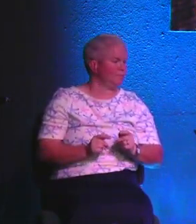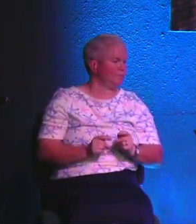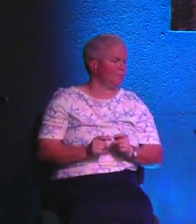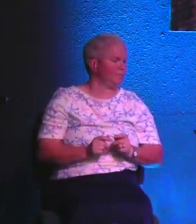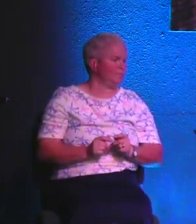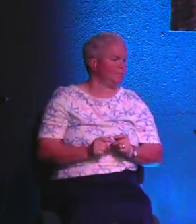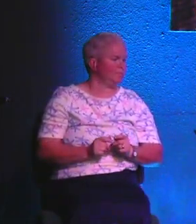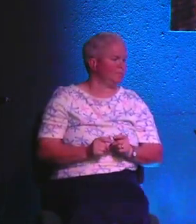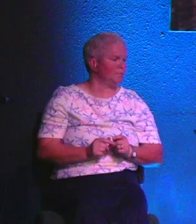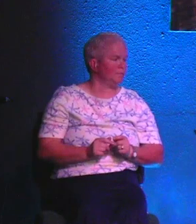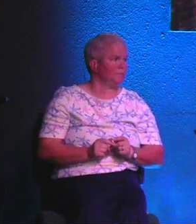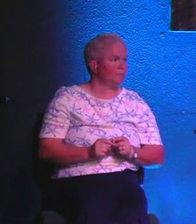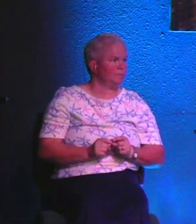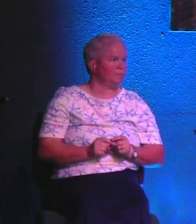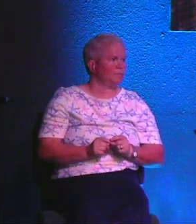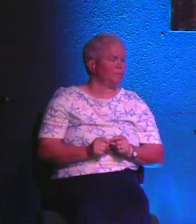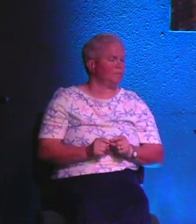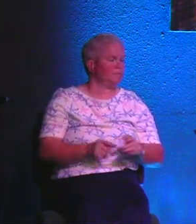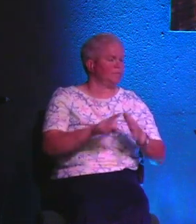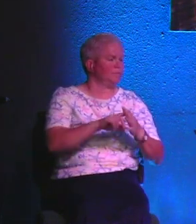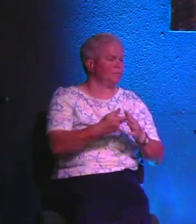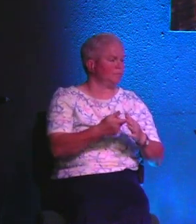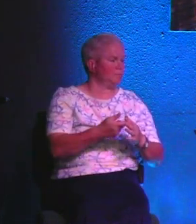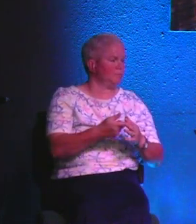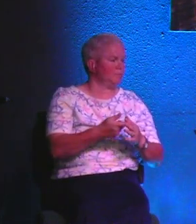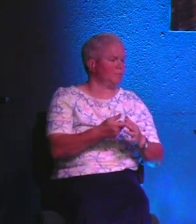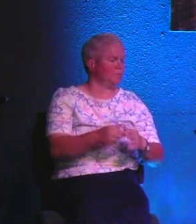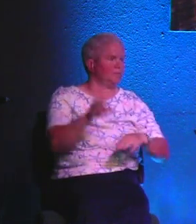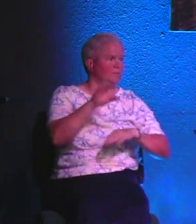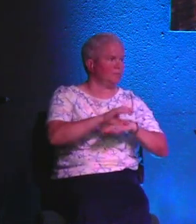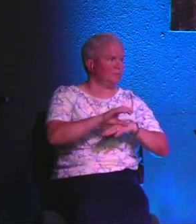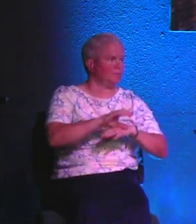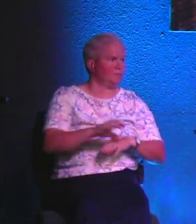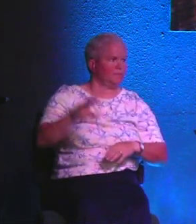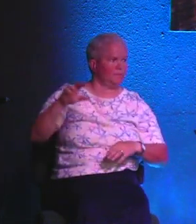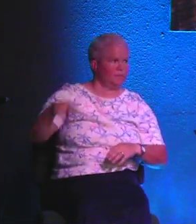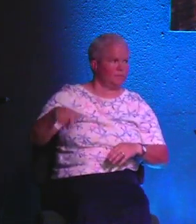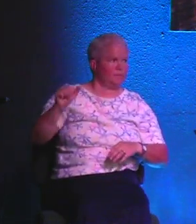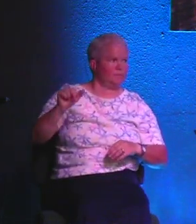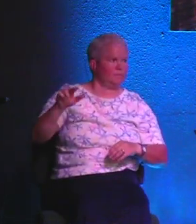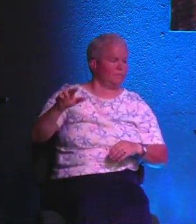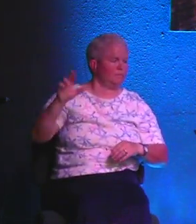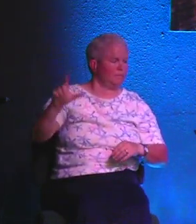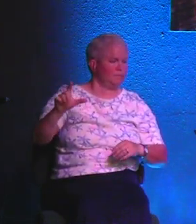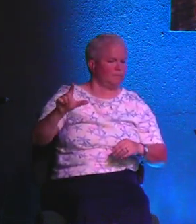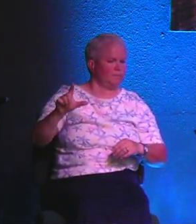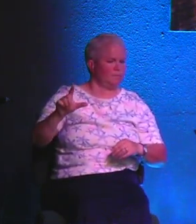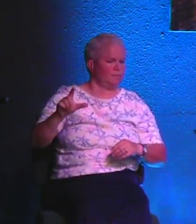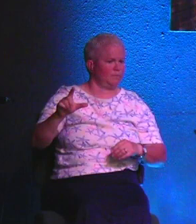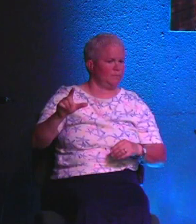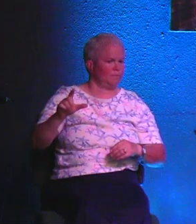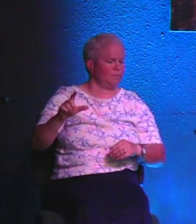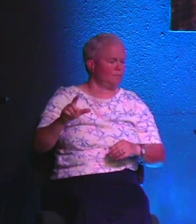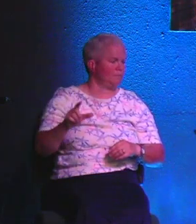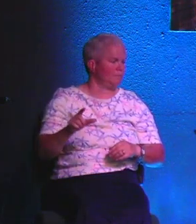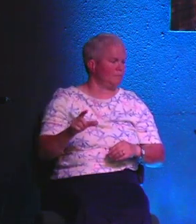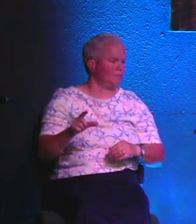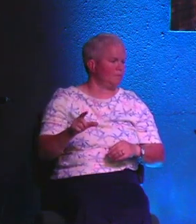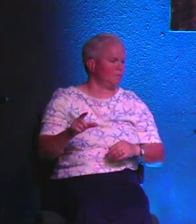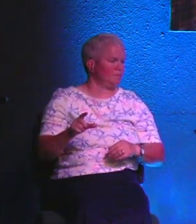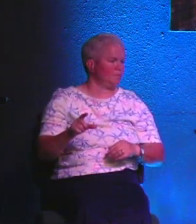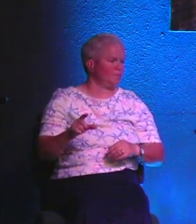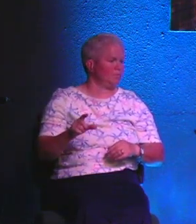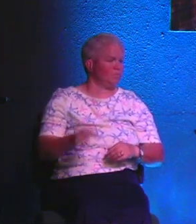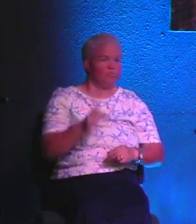and that's how this seed can sometimes start into churches. But Paul saw that. He saw the danger of that so he used